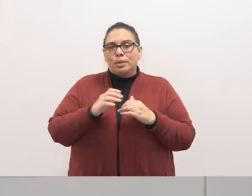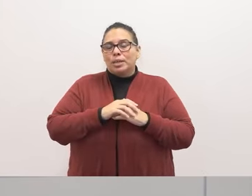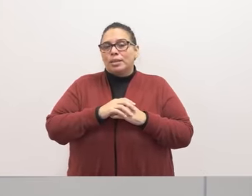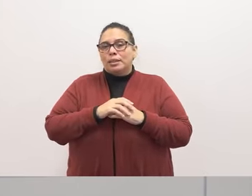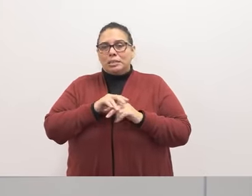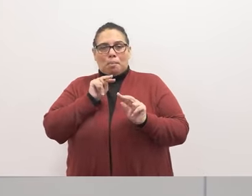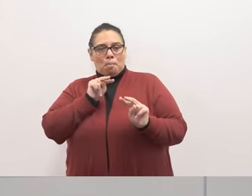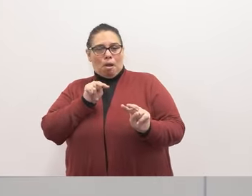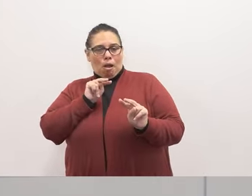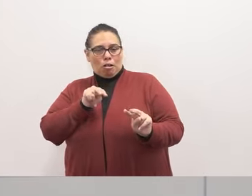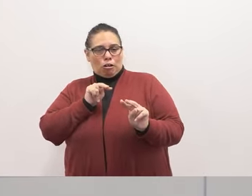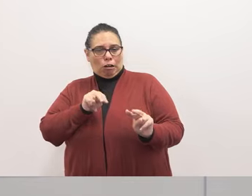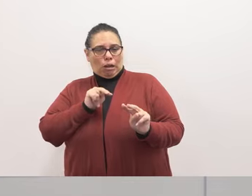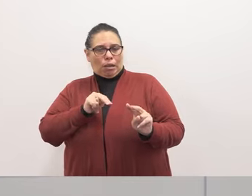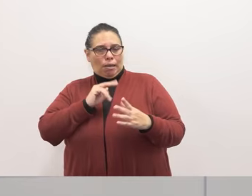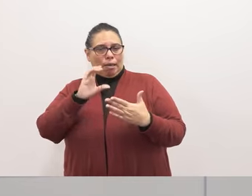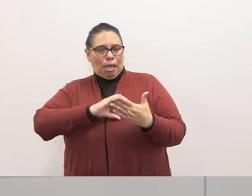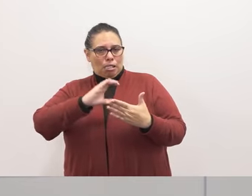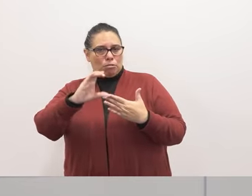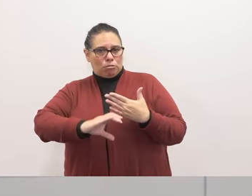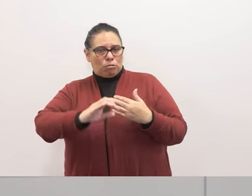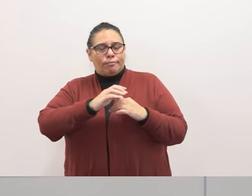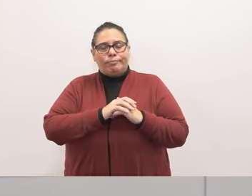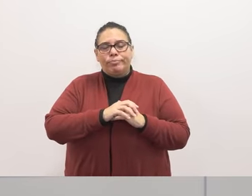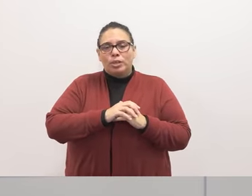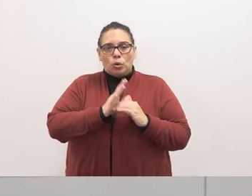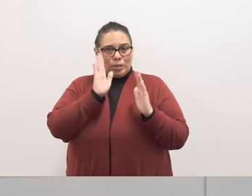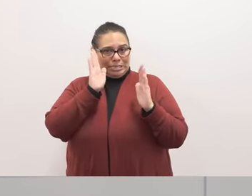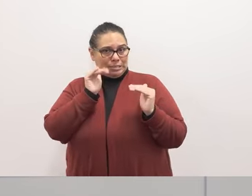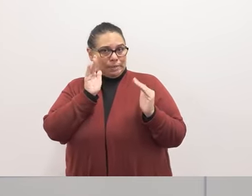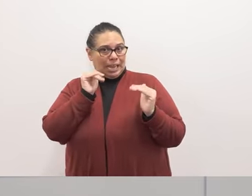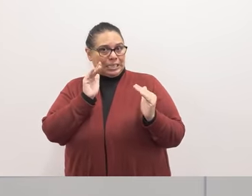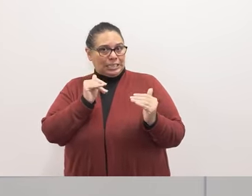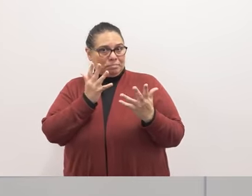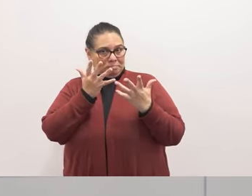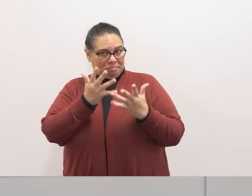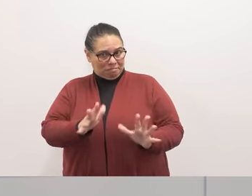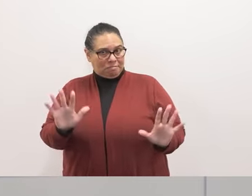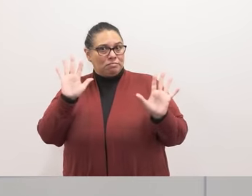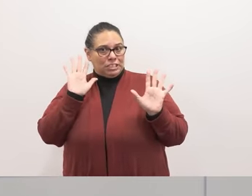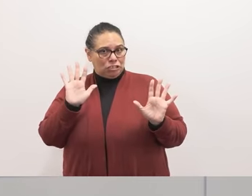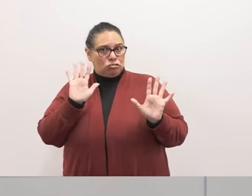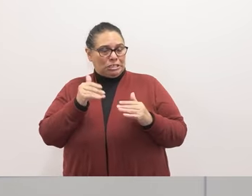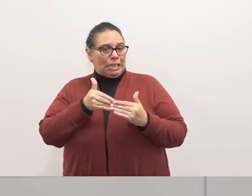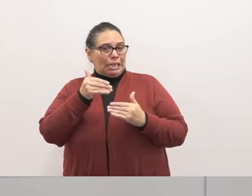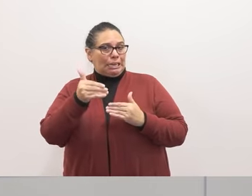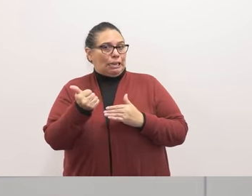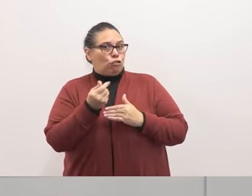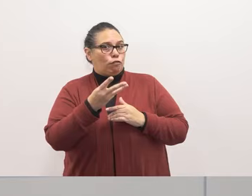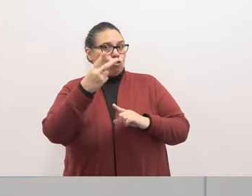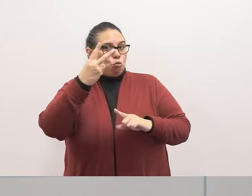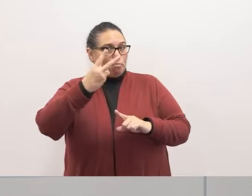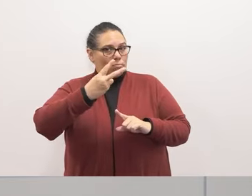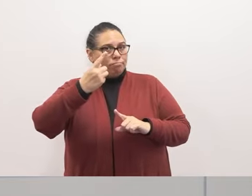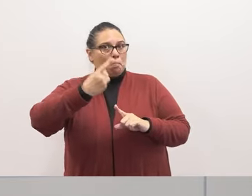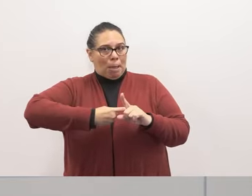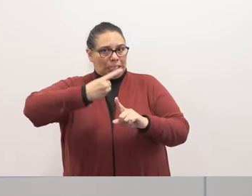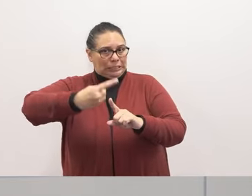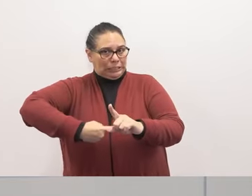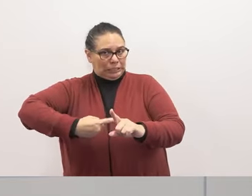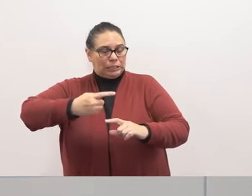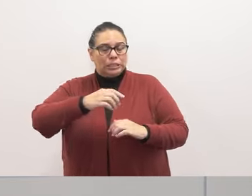calendar, which we're working on, is expected to be completed in the next couple of months. So,